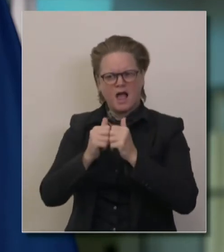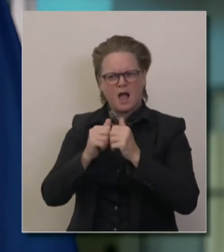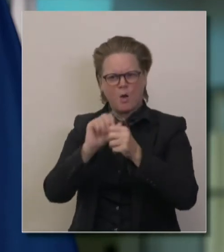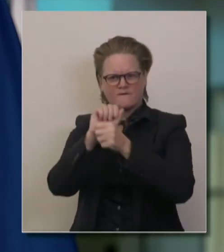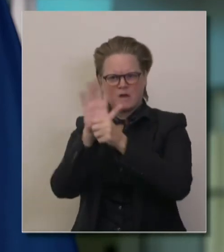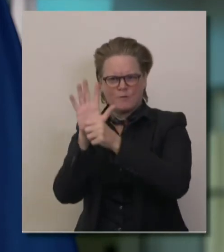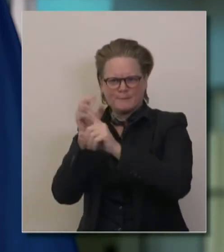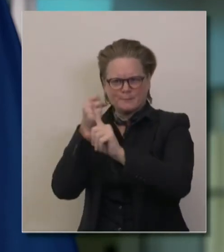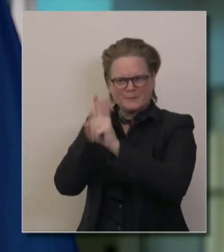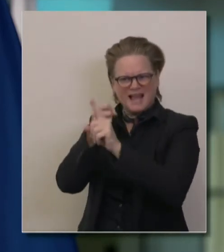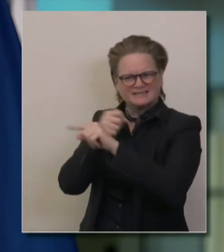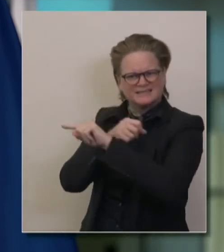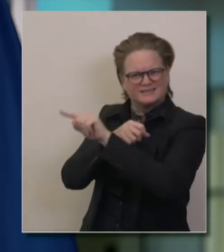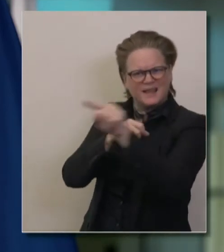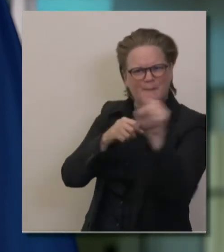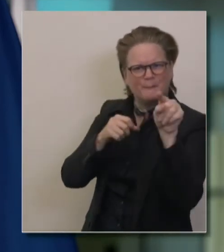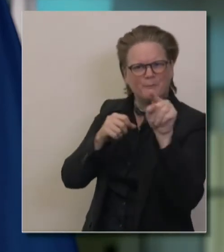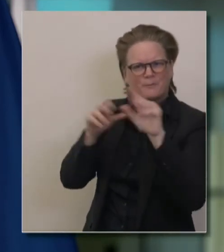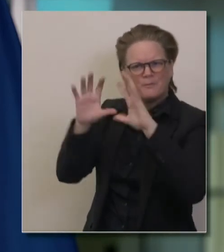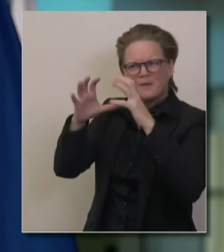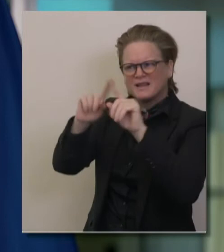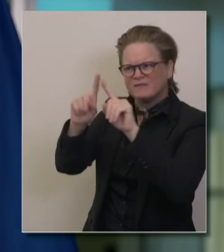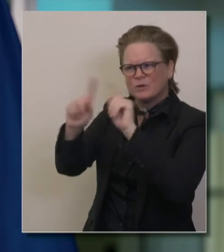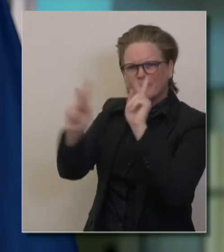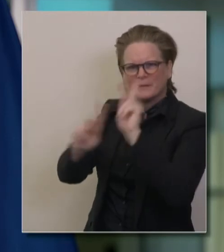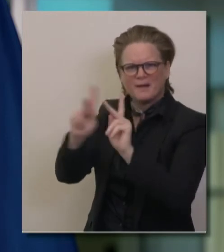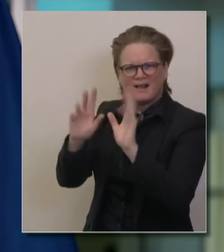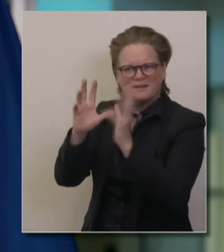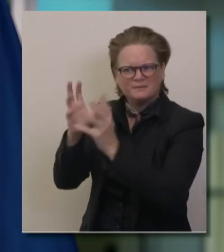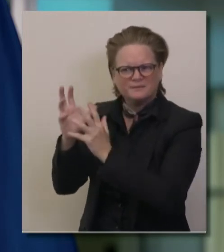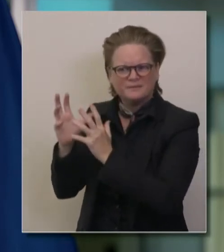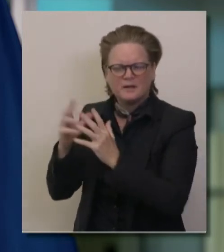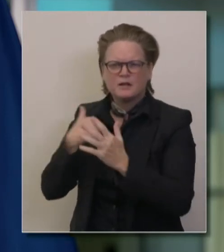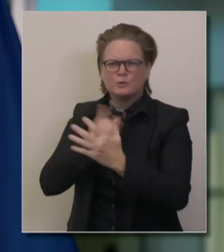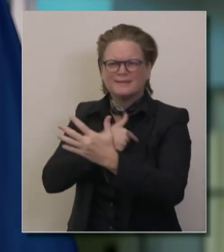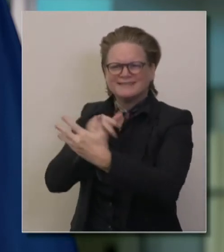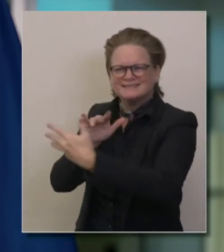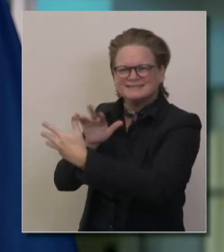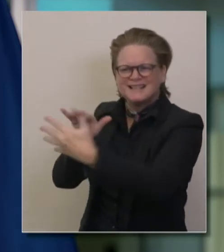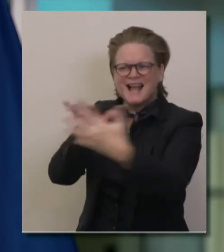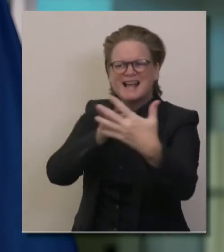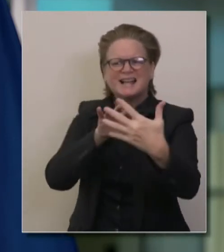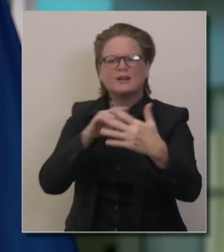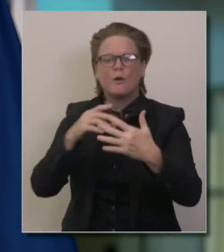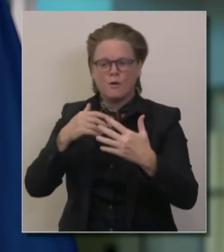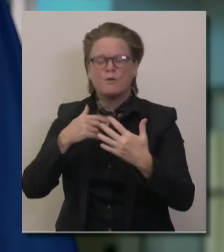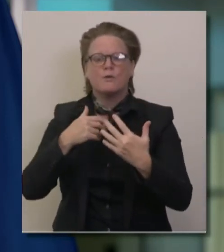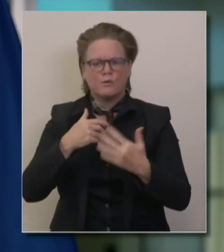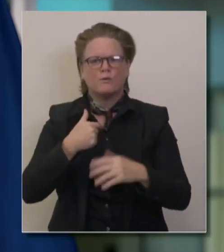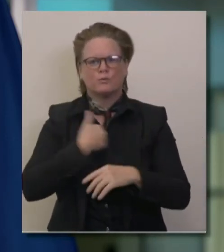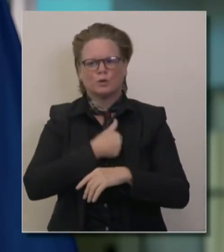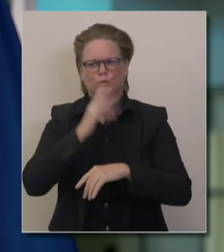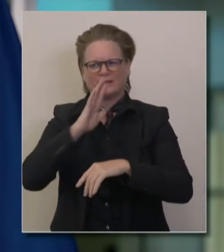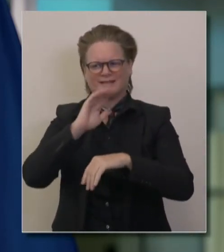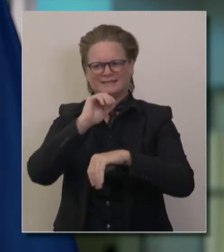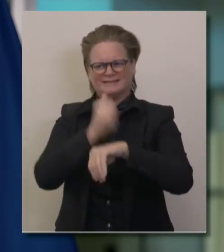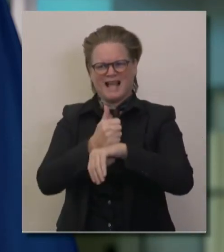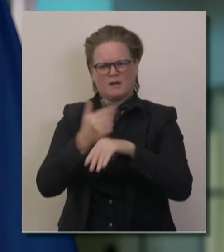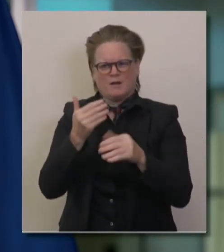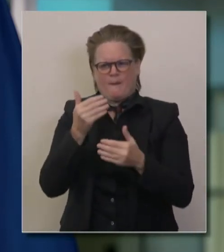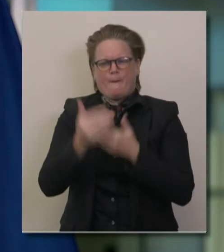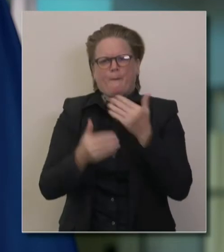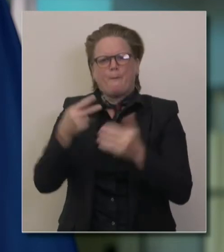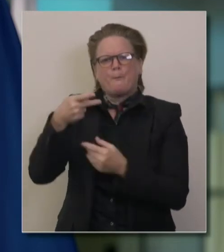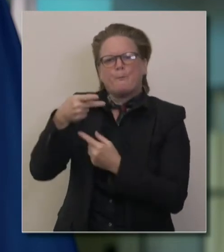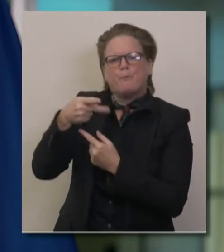process and protocol for waivers at the local level. We put up a tiered status, four tiers. And we made the point, you don't need to be